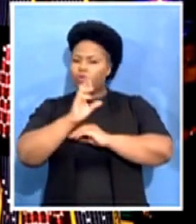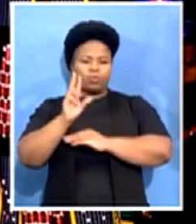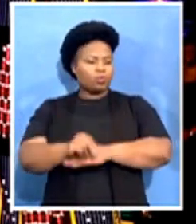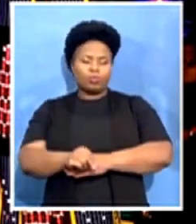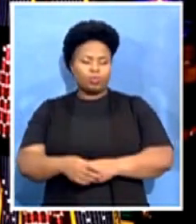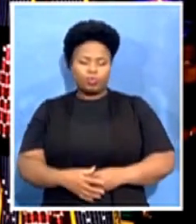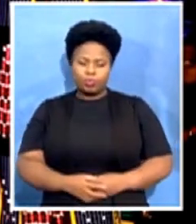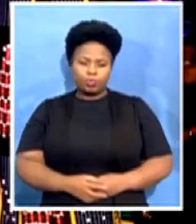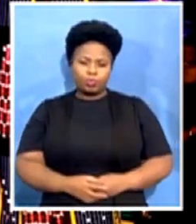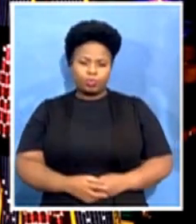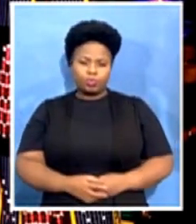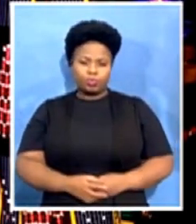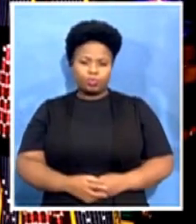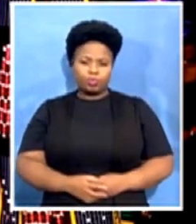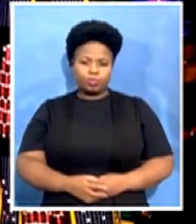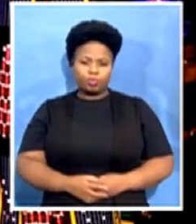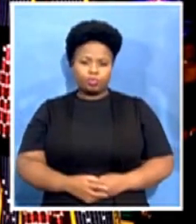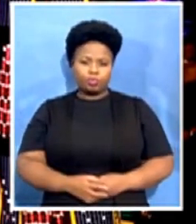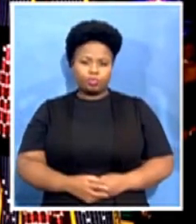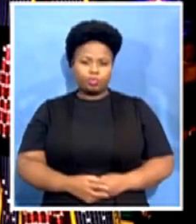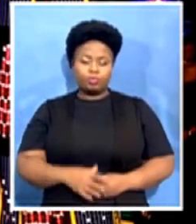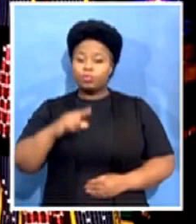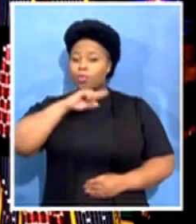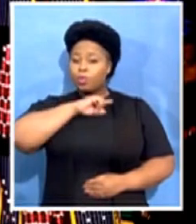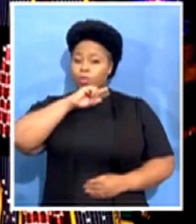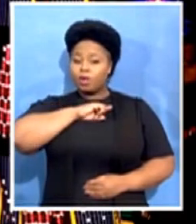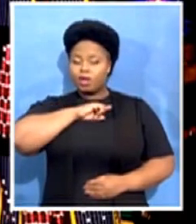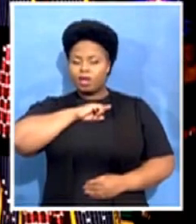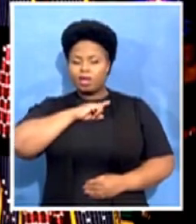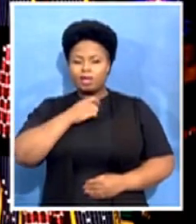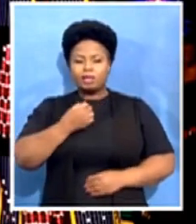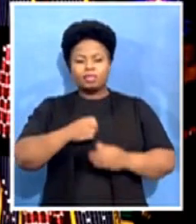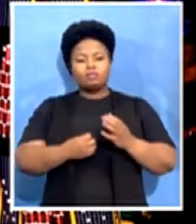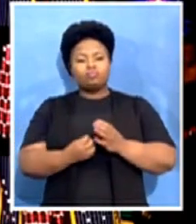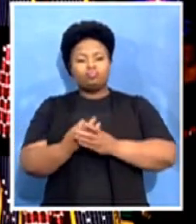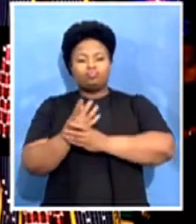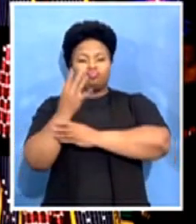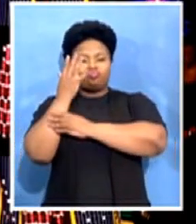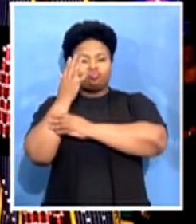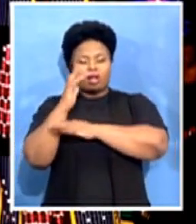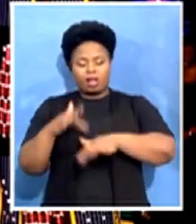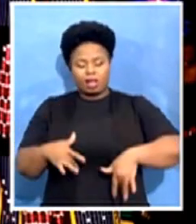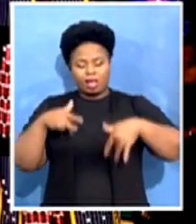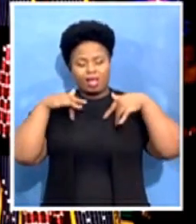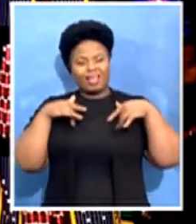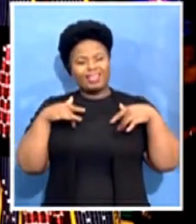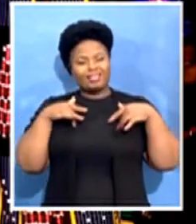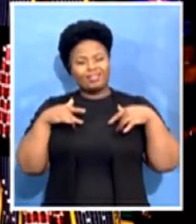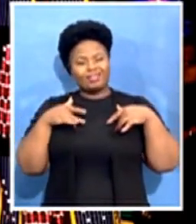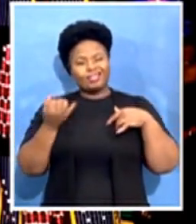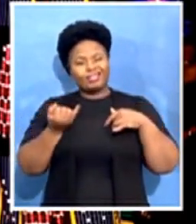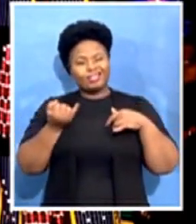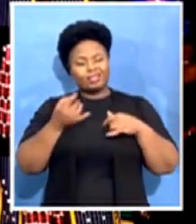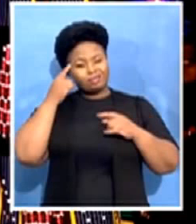Because hers was a life lived with a single-minded dedication to ensure that